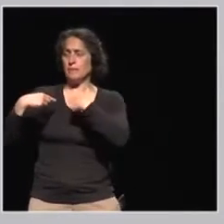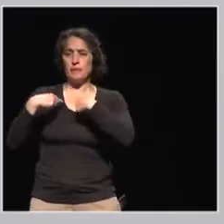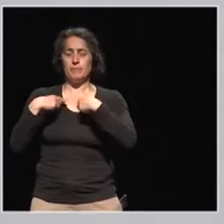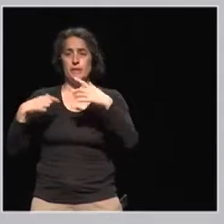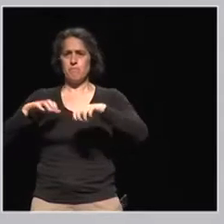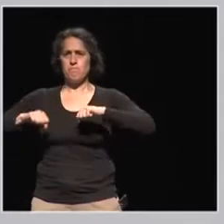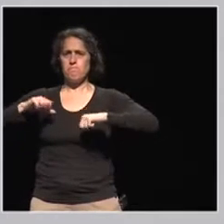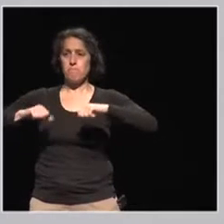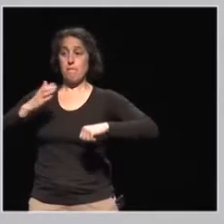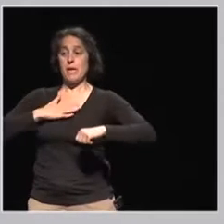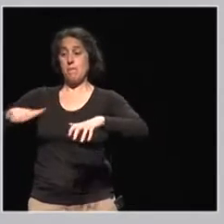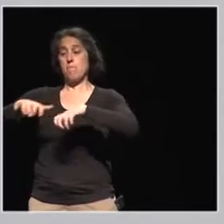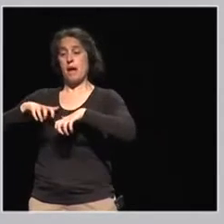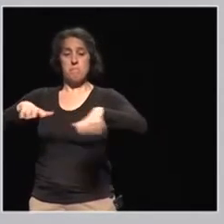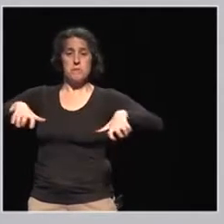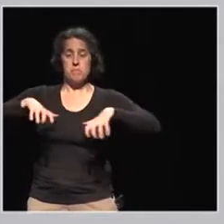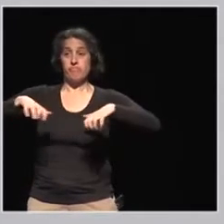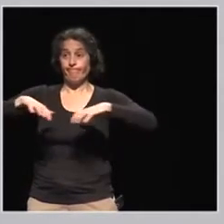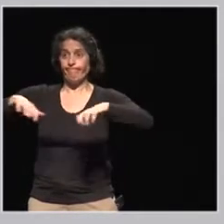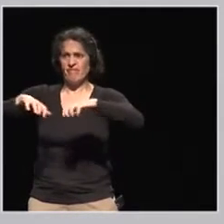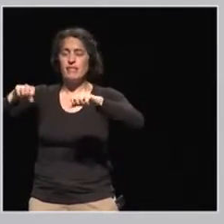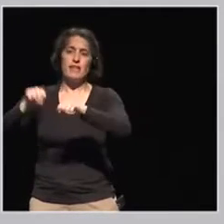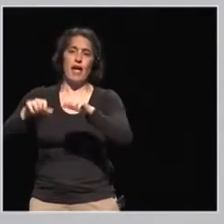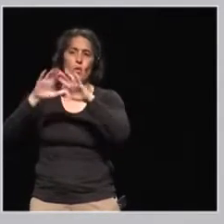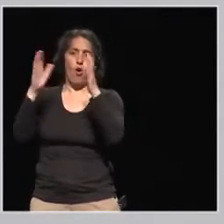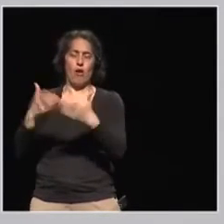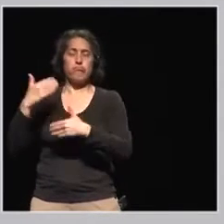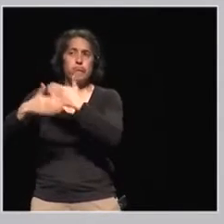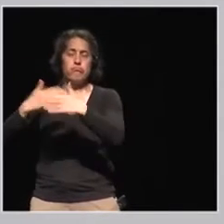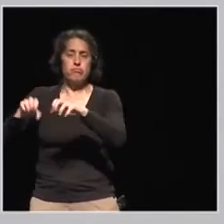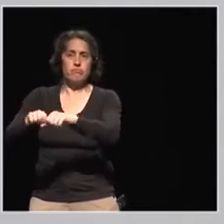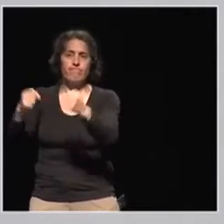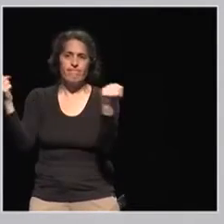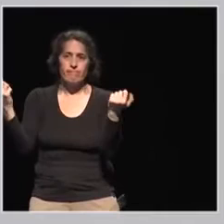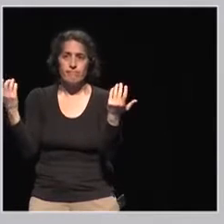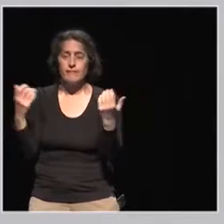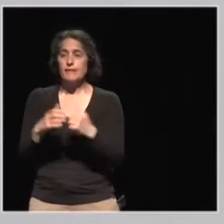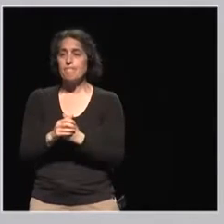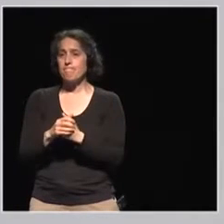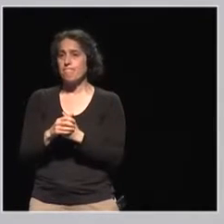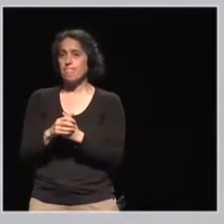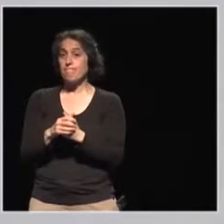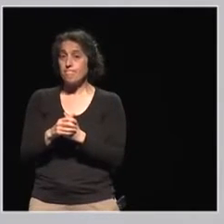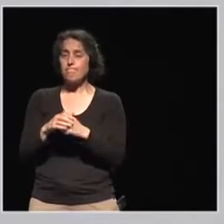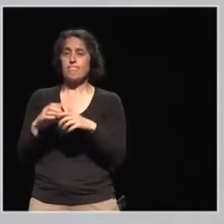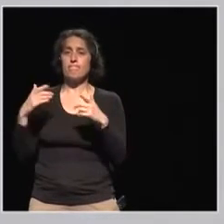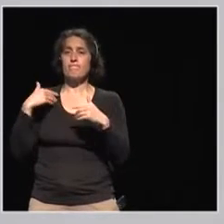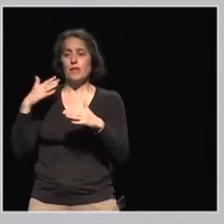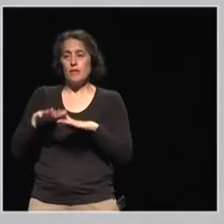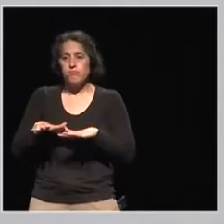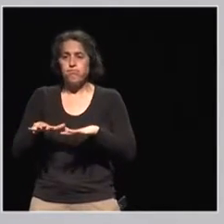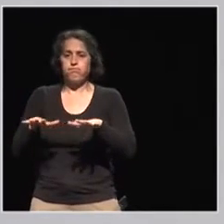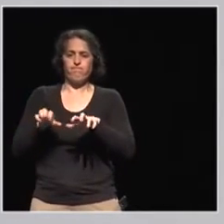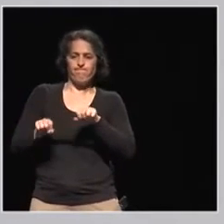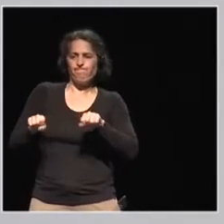Hopefully, they hope today, and at the latest, tomorrow. And this stretches beyond the planetary